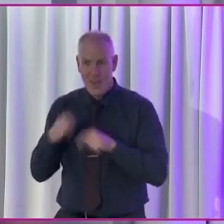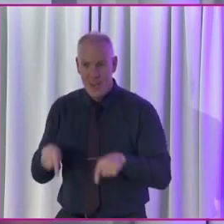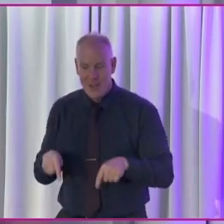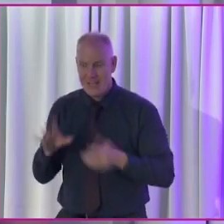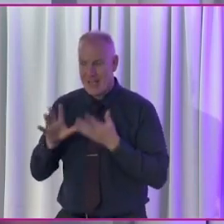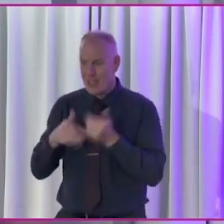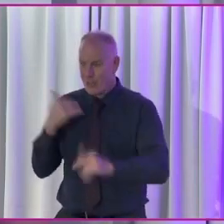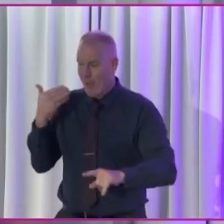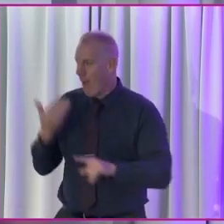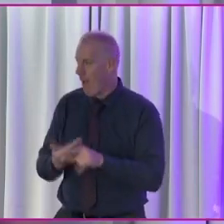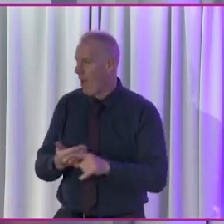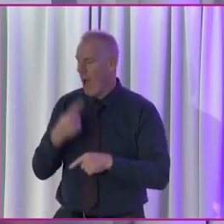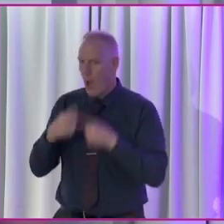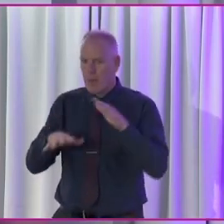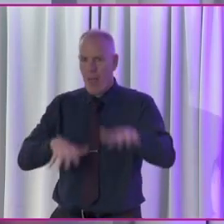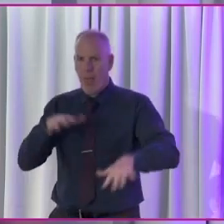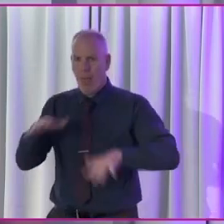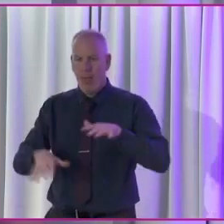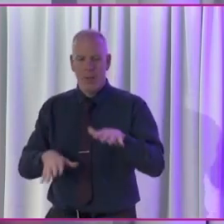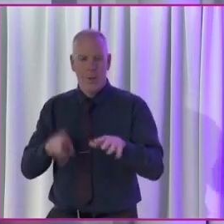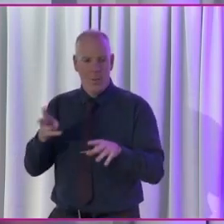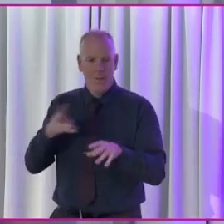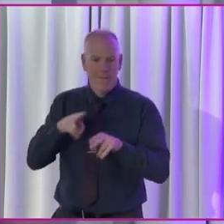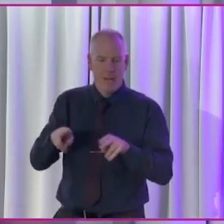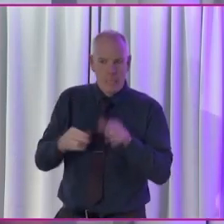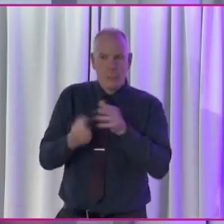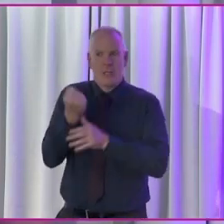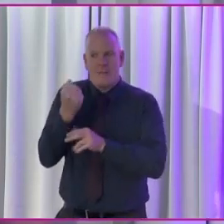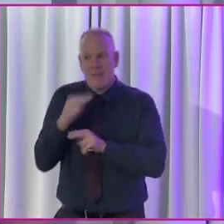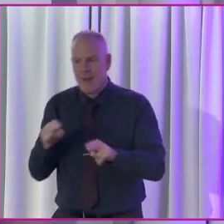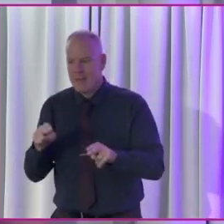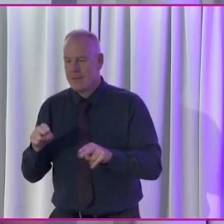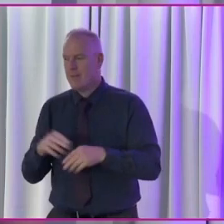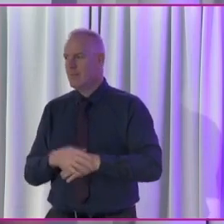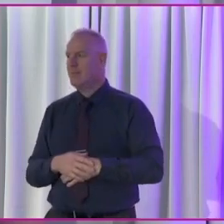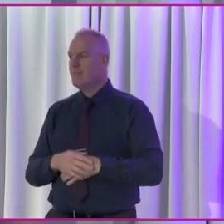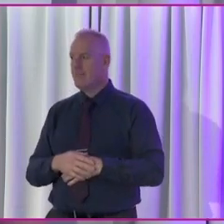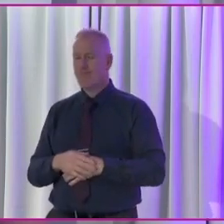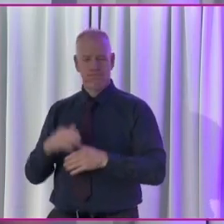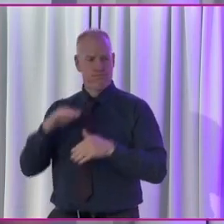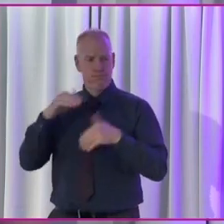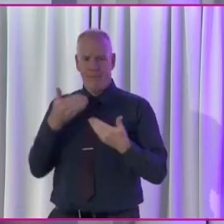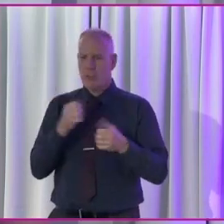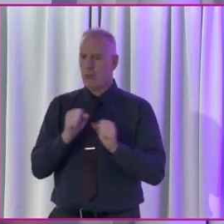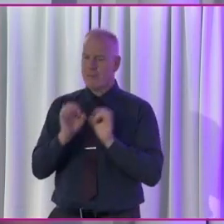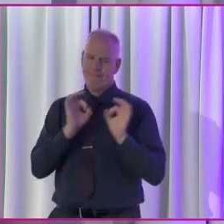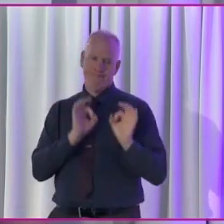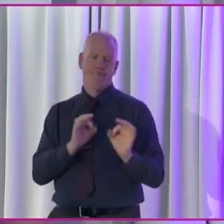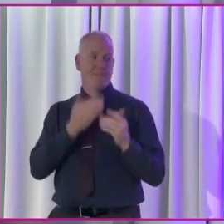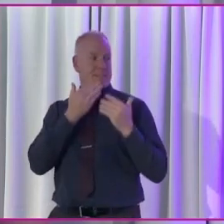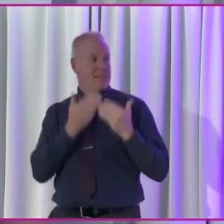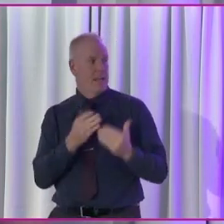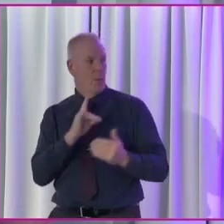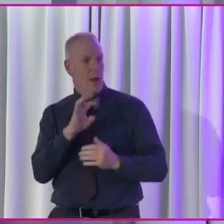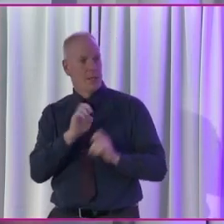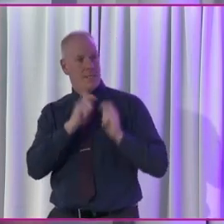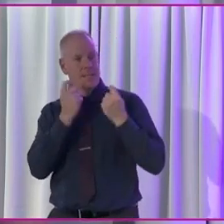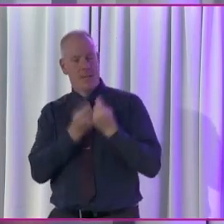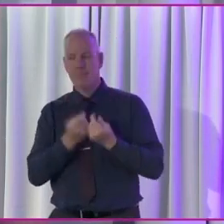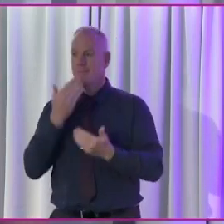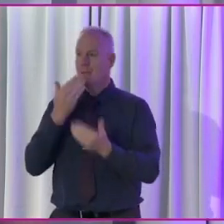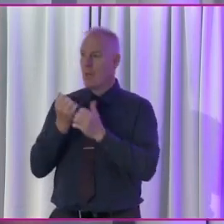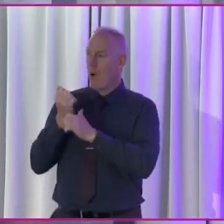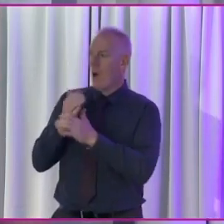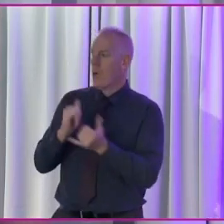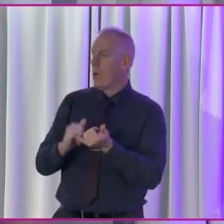it's always a bit nervous making to try out a new venue, but they've served us very well today. So thank you to them. And thank